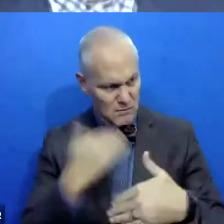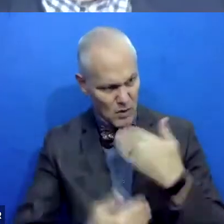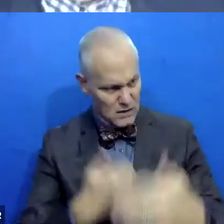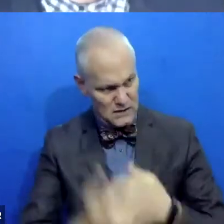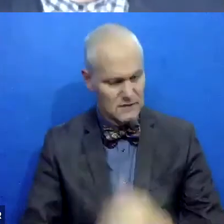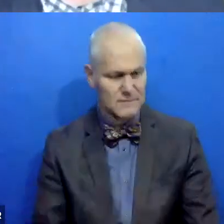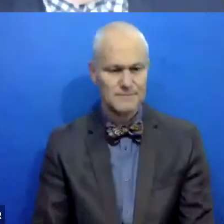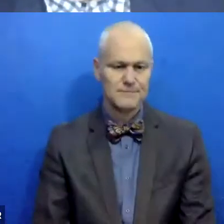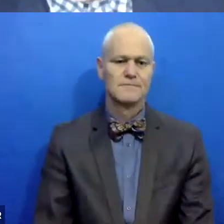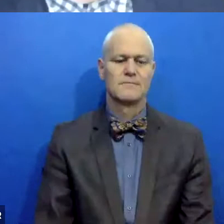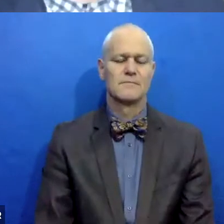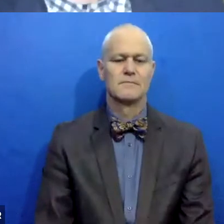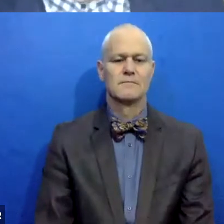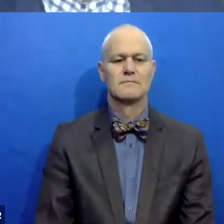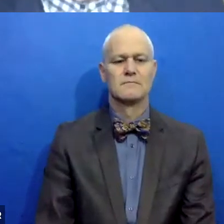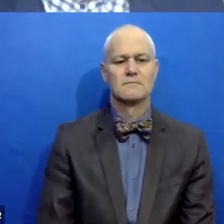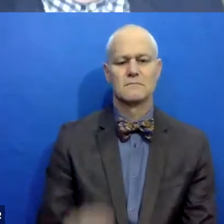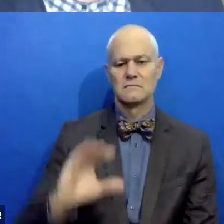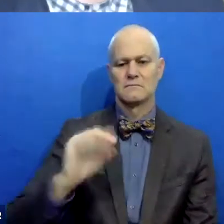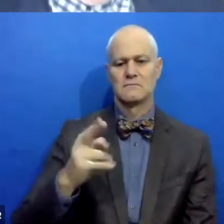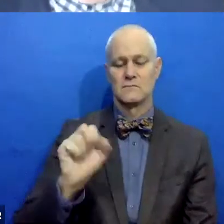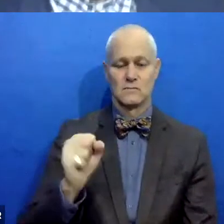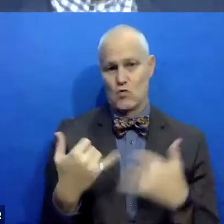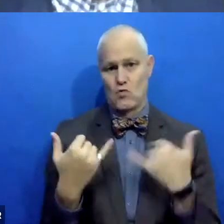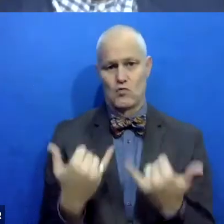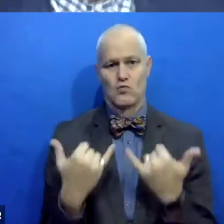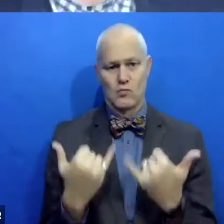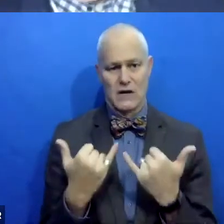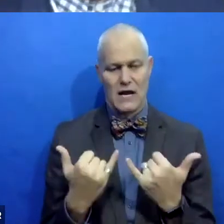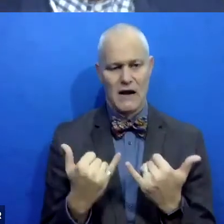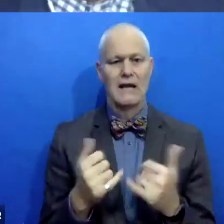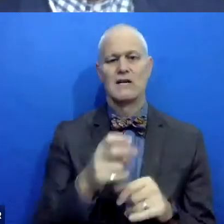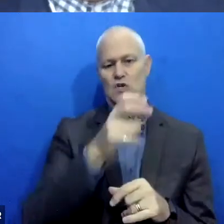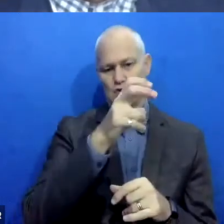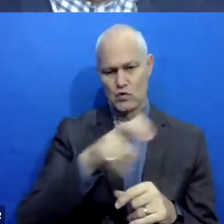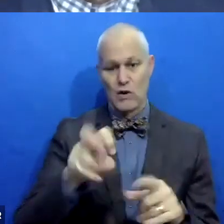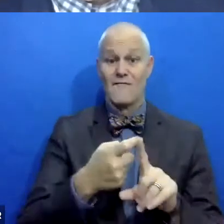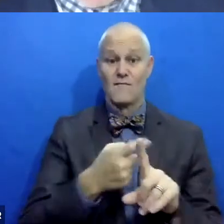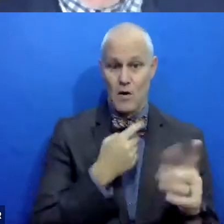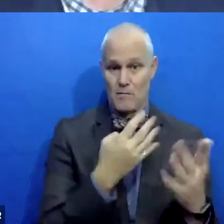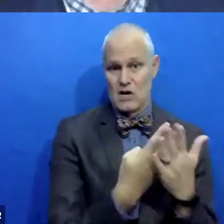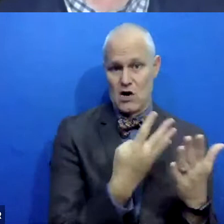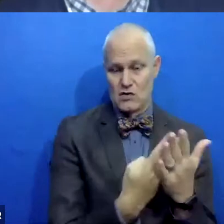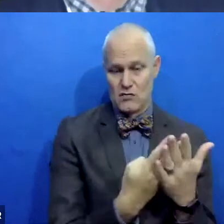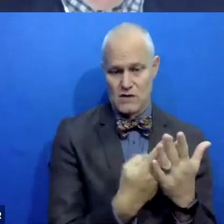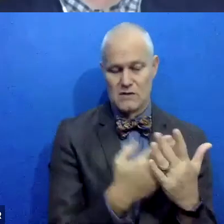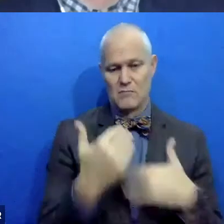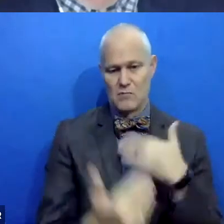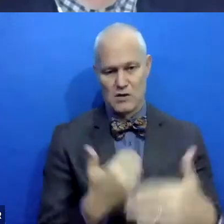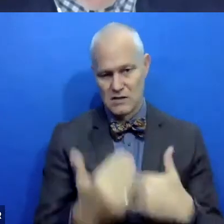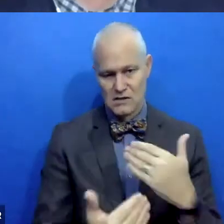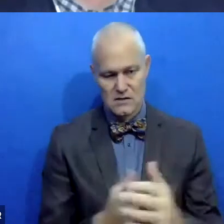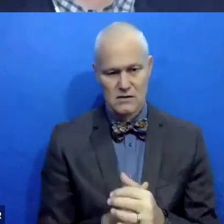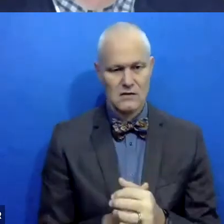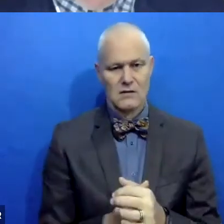so in, in its incarnation as a transition from incarceration process, um,